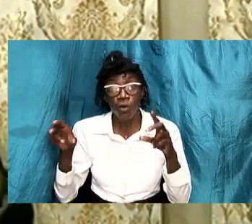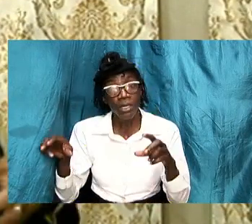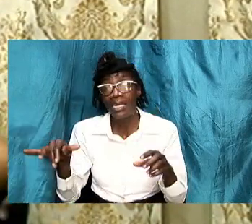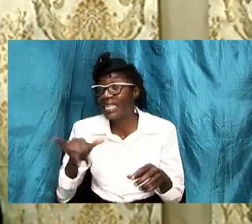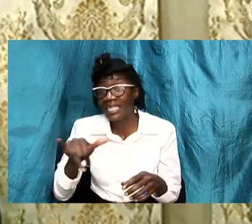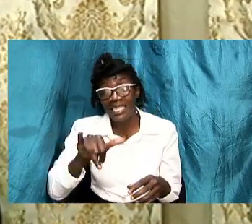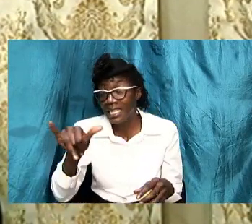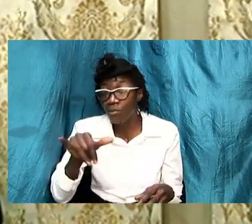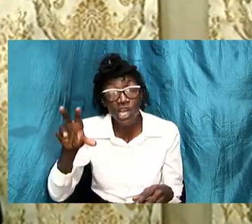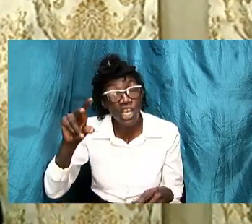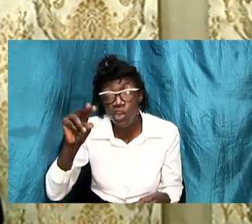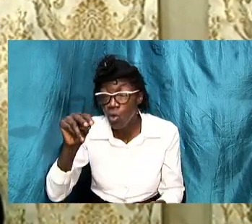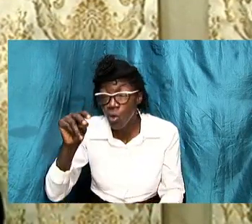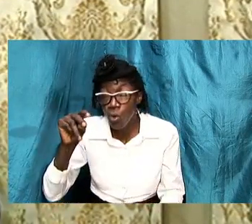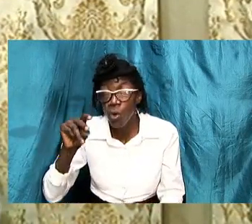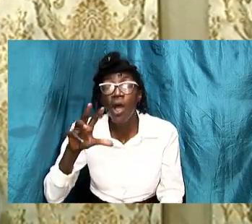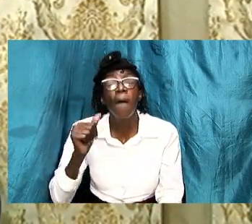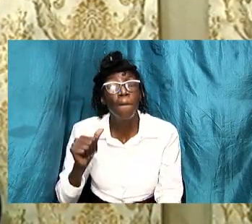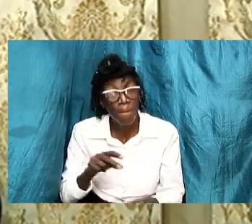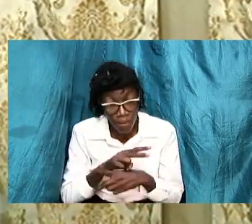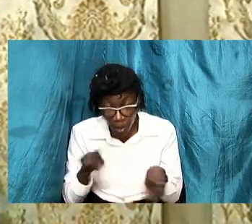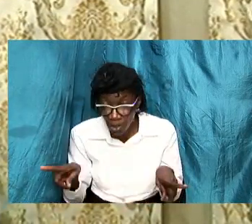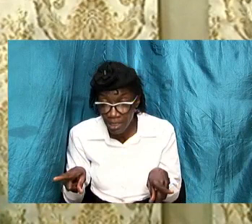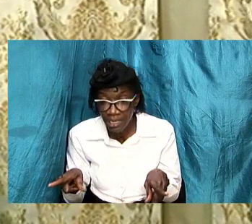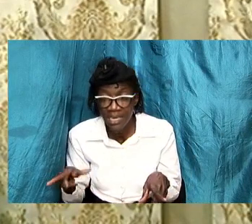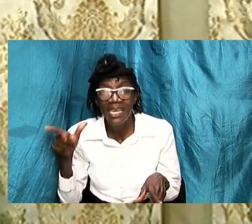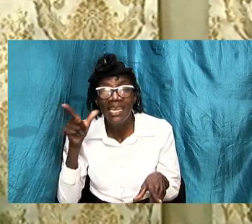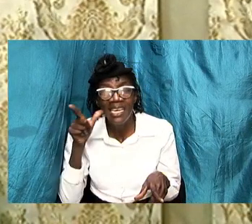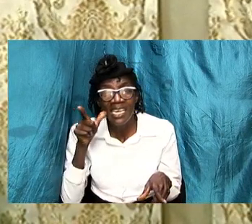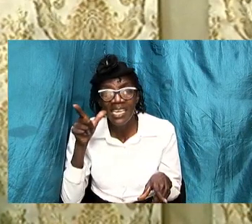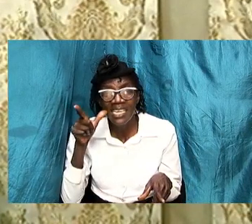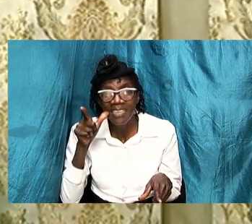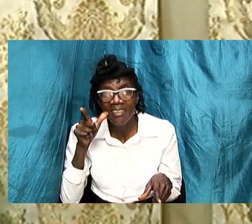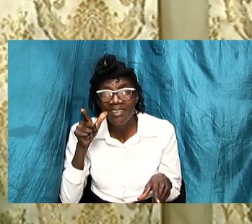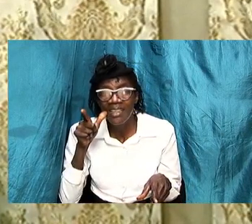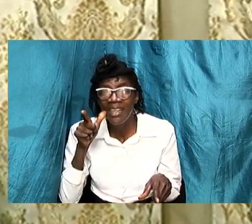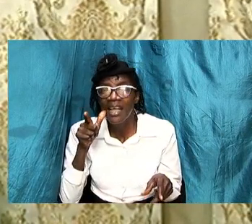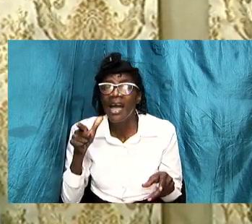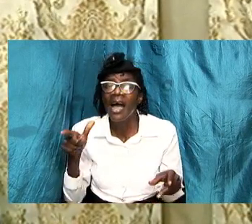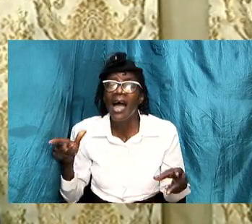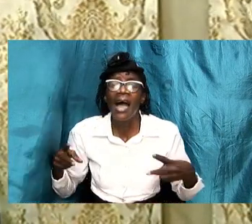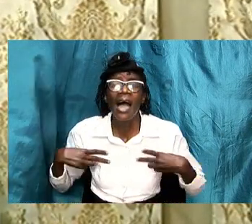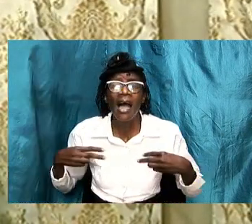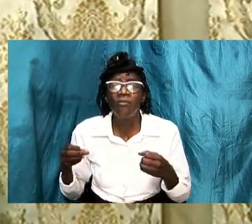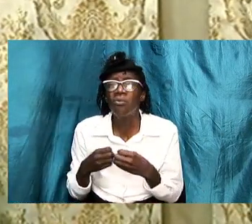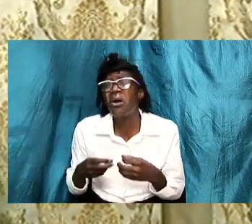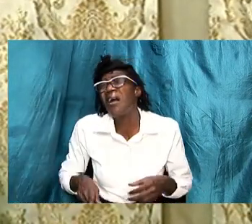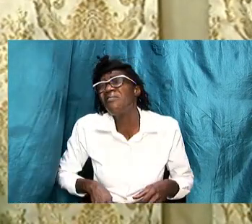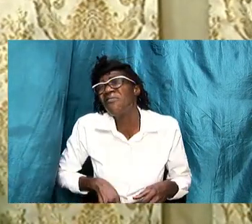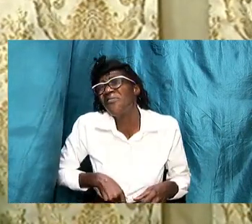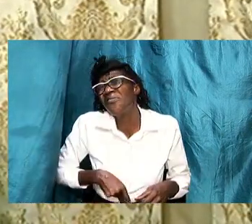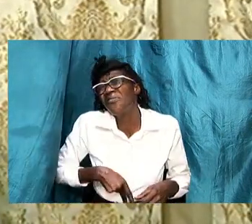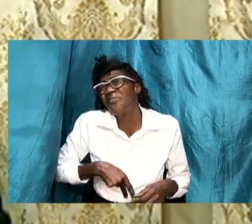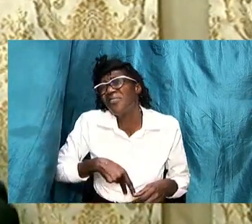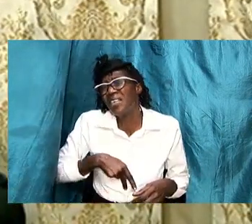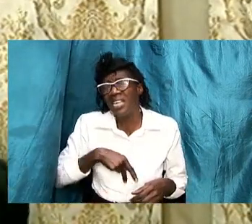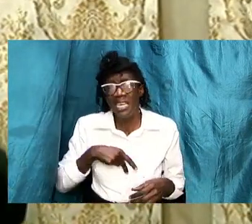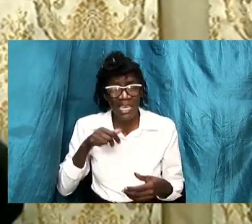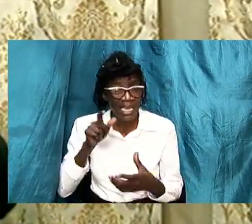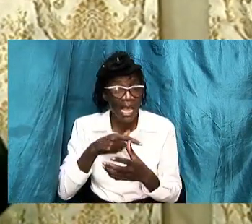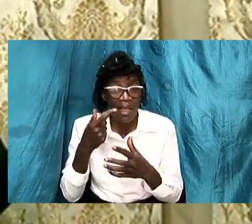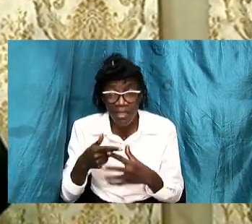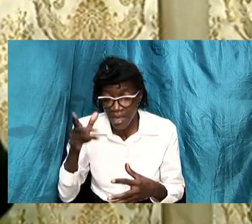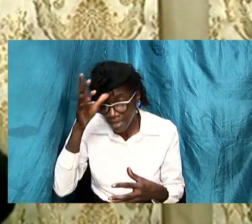general way ladies are much more emotional than men and therefore react to things in a certain way